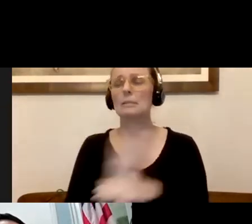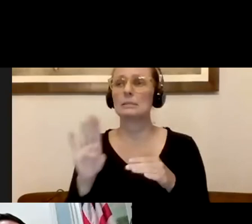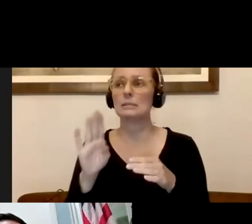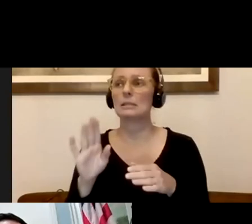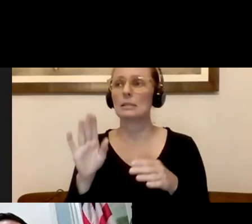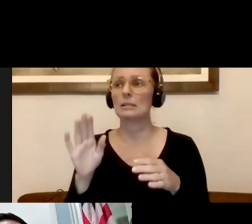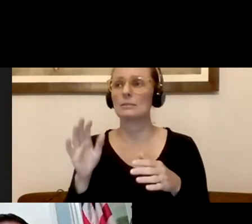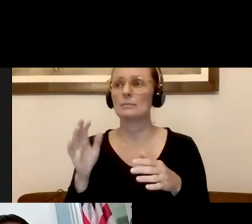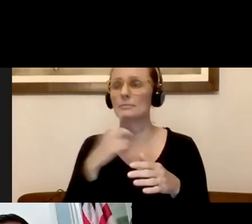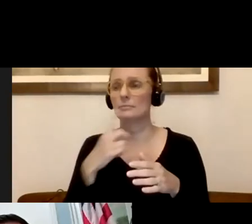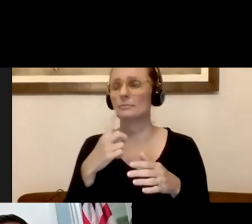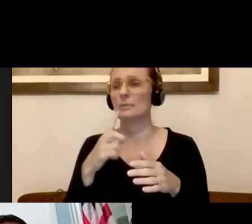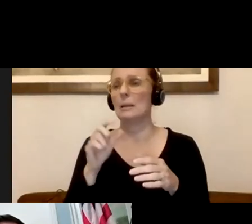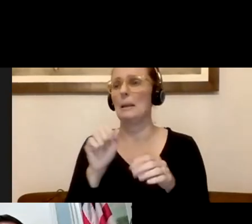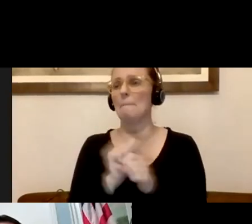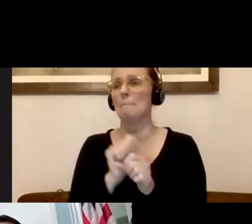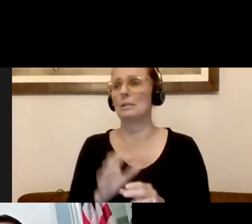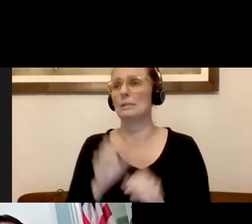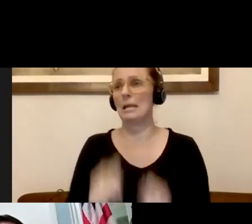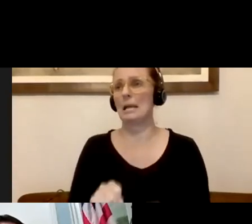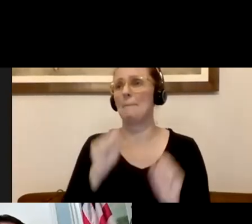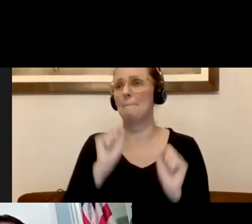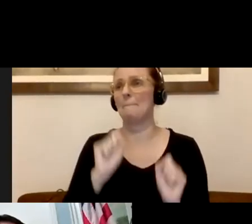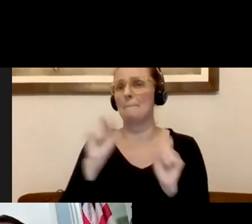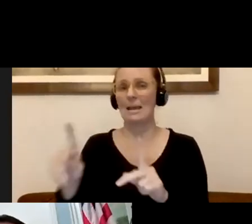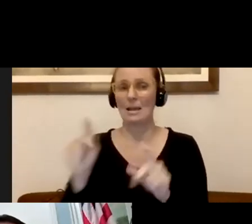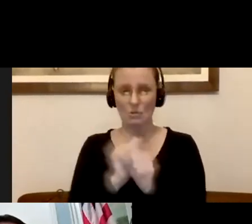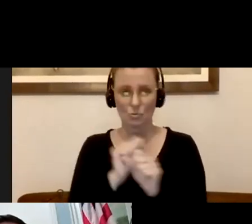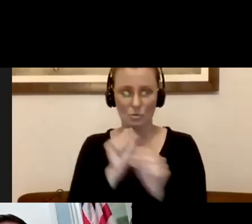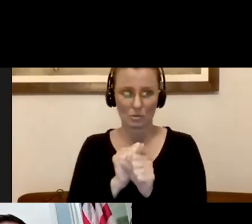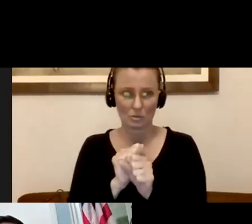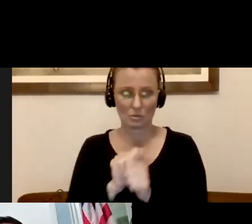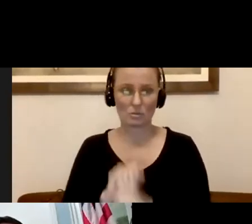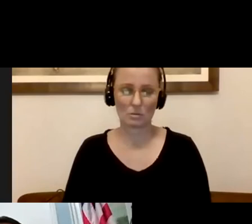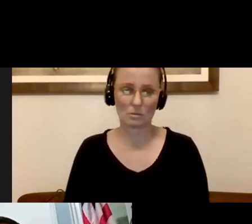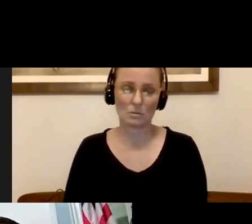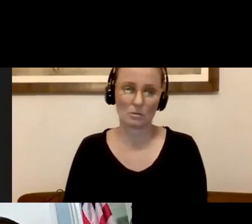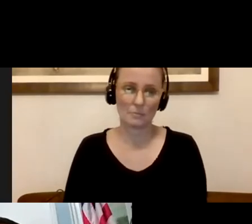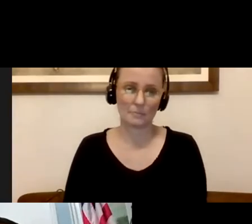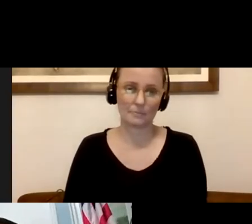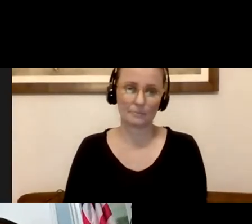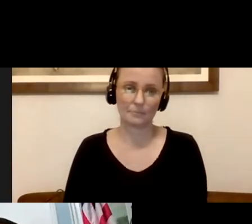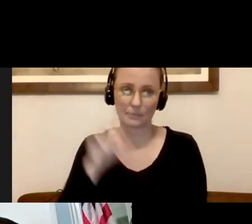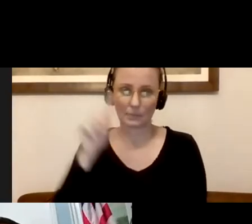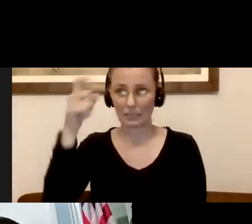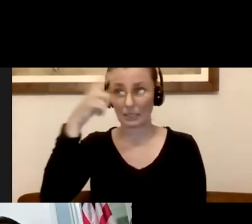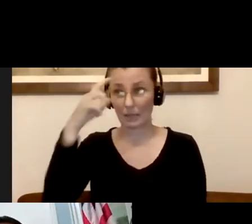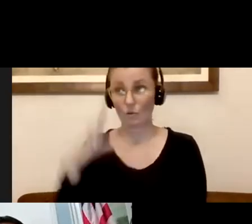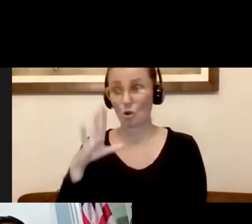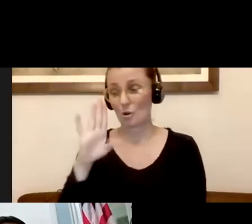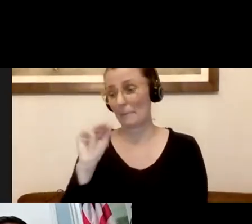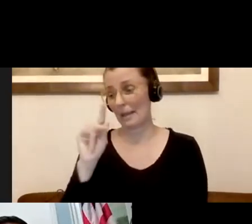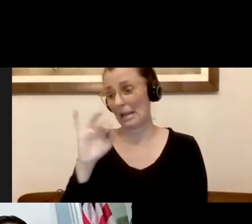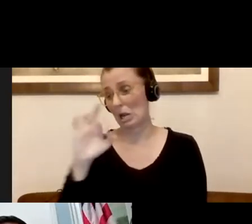back to work? That's a good question. As you, if you don't know, and I'm sure many of you do, Governor Baker announced the